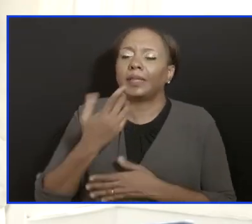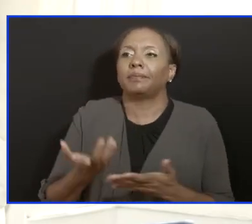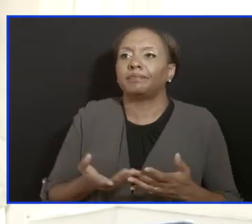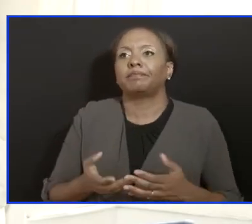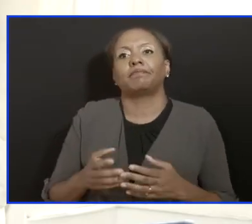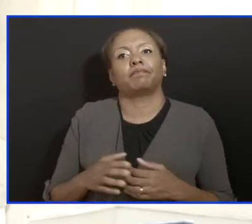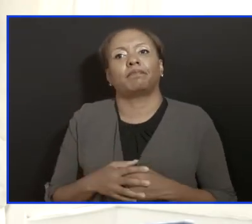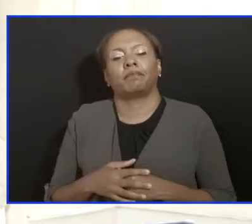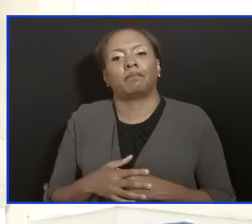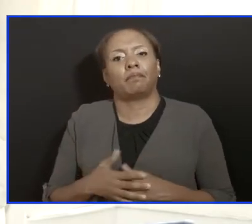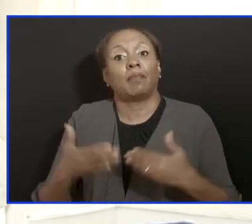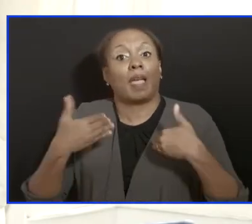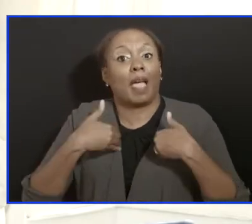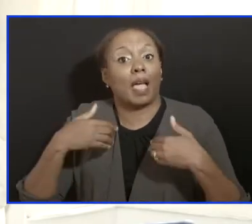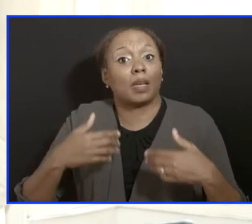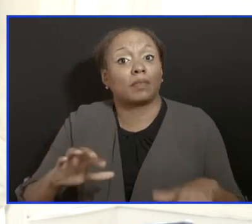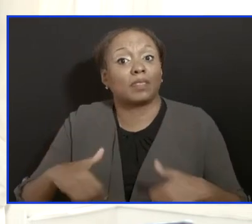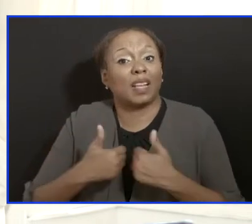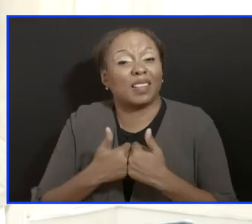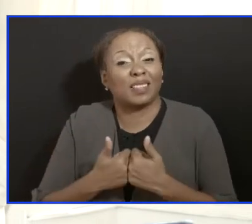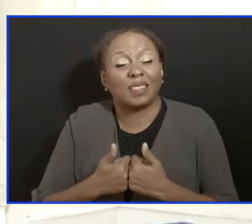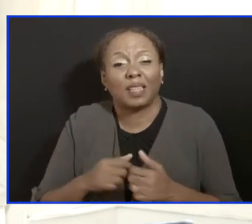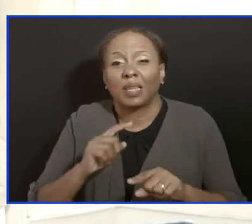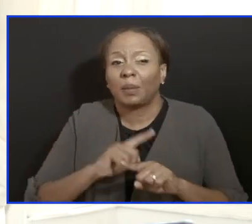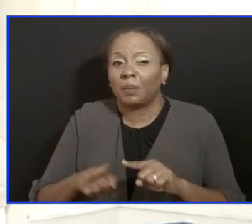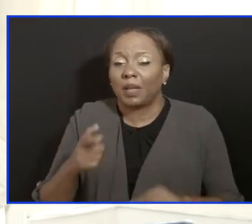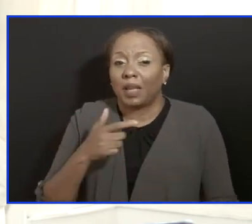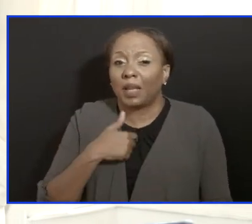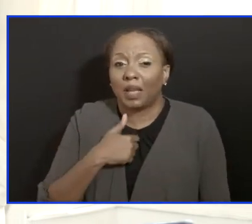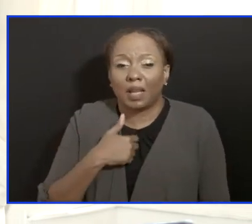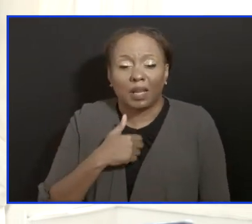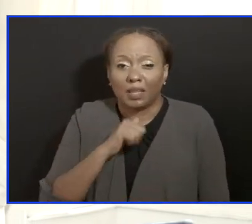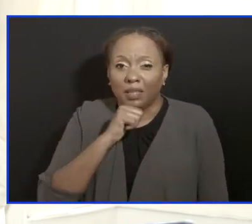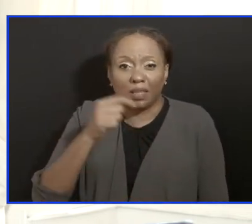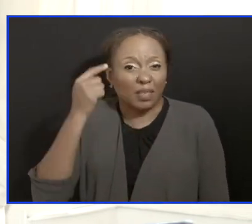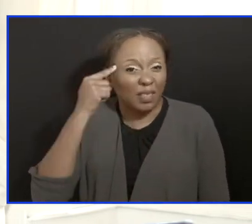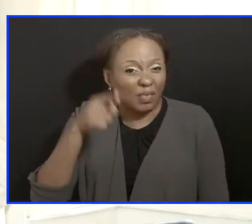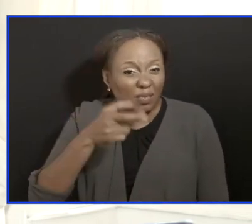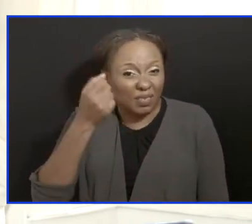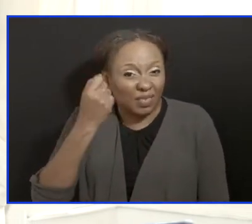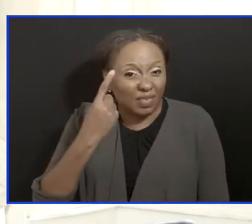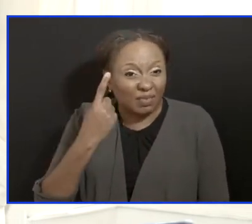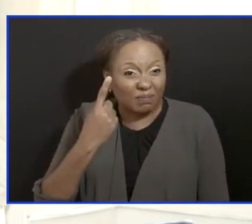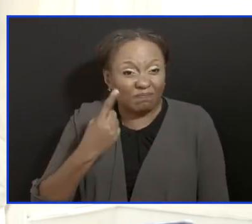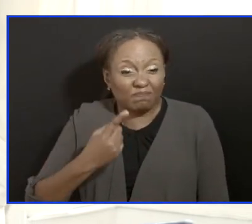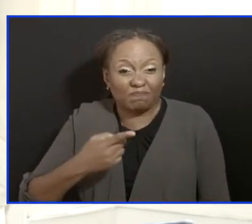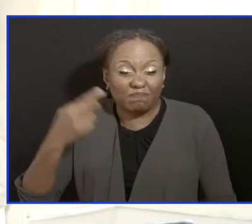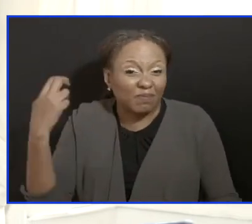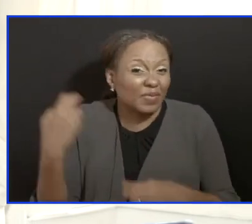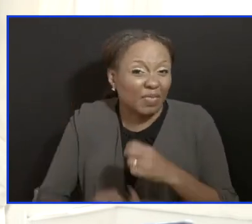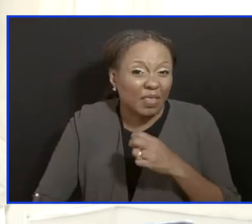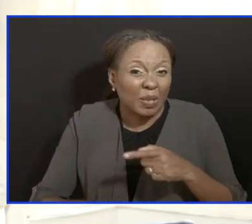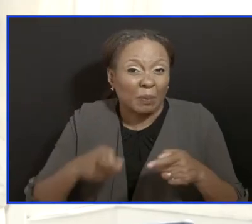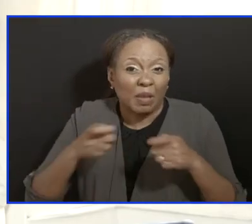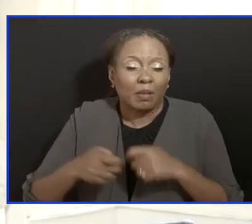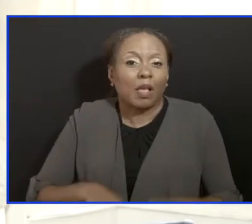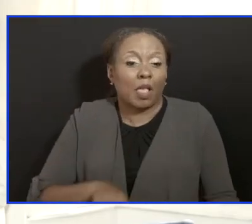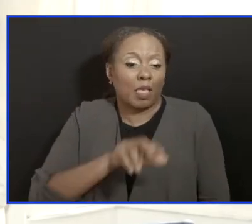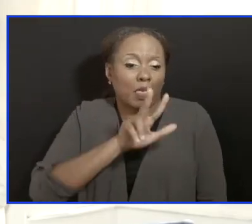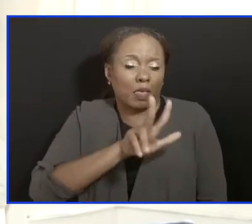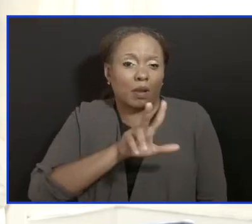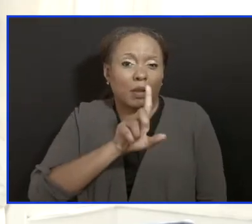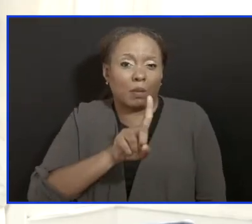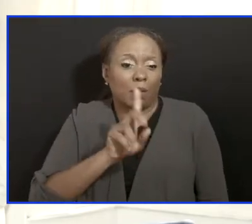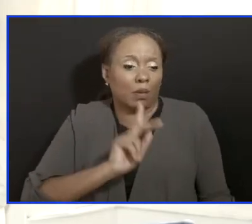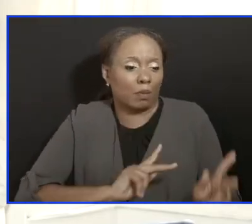how difficult it is to manage the sheer amount of ill people who we have on the ground. And we do have 31 people in primary isolation,